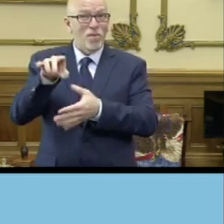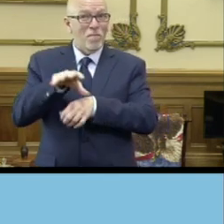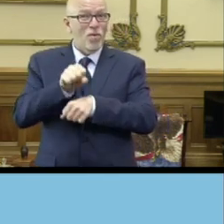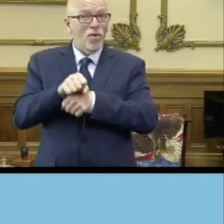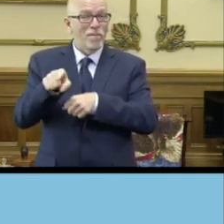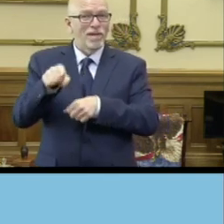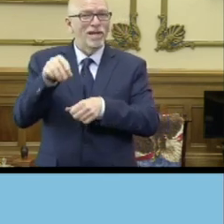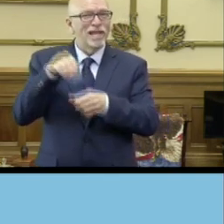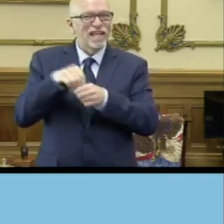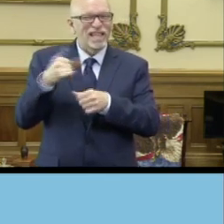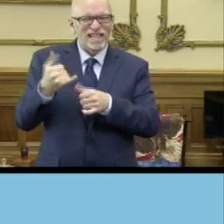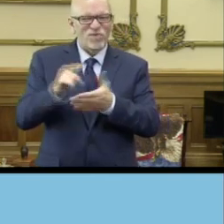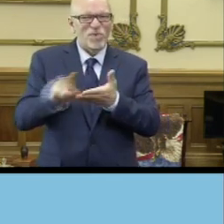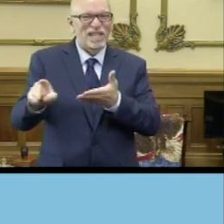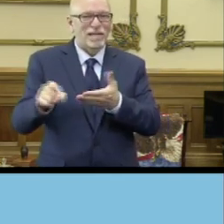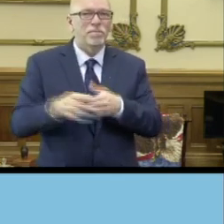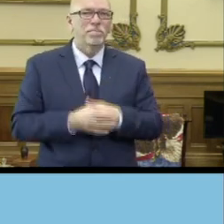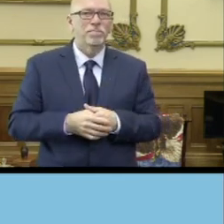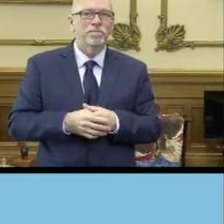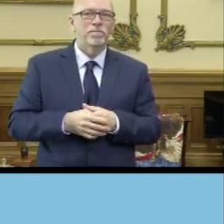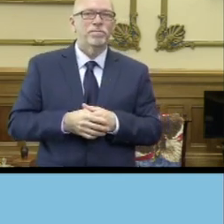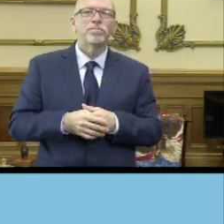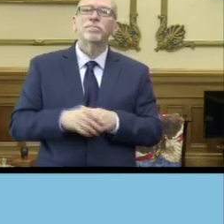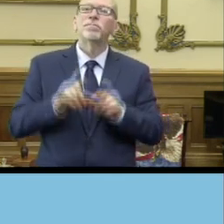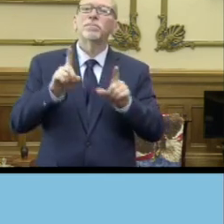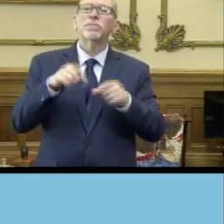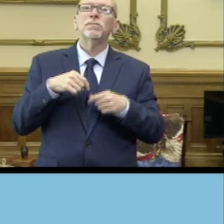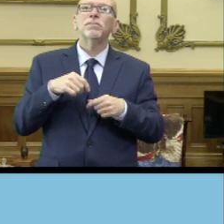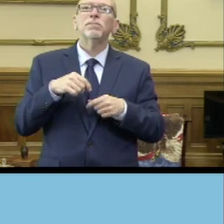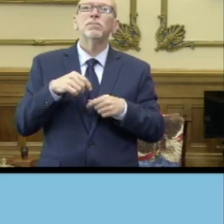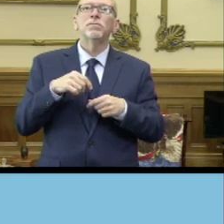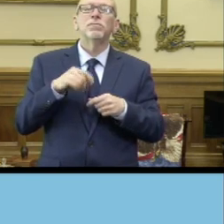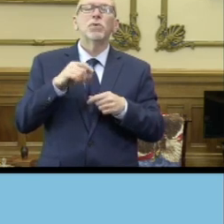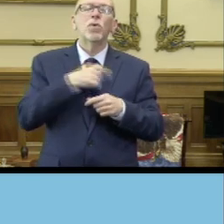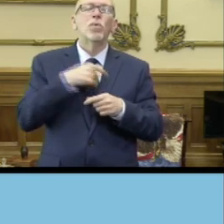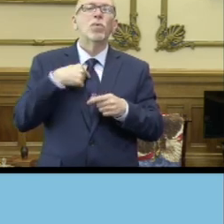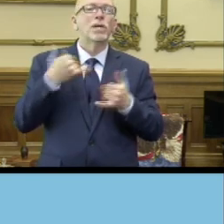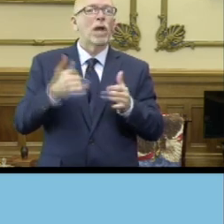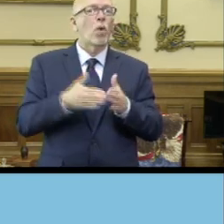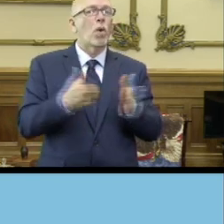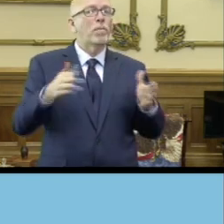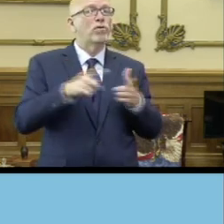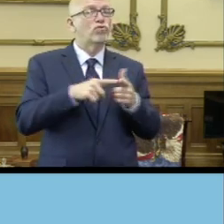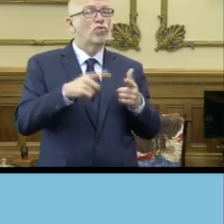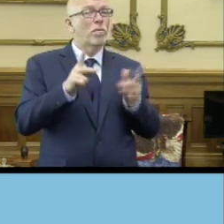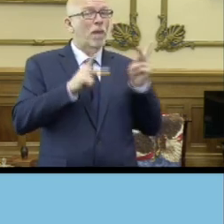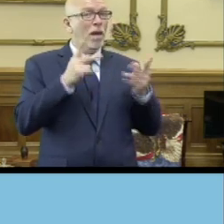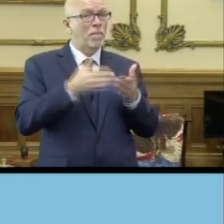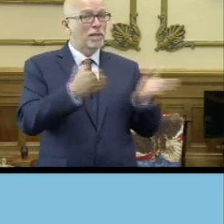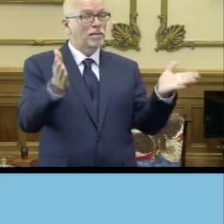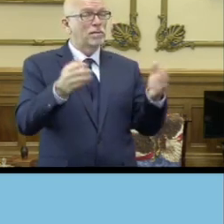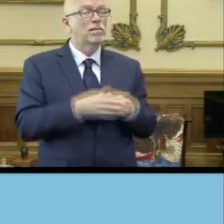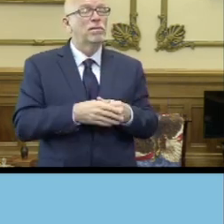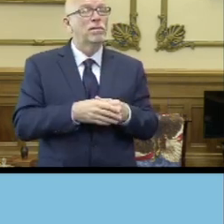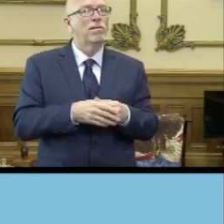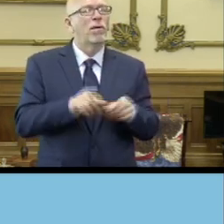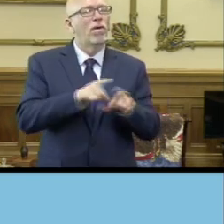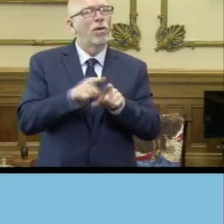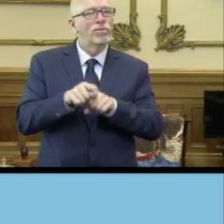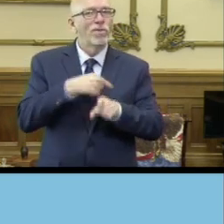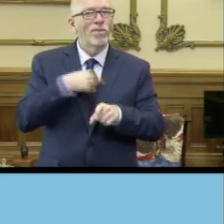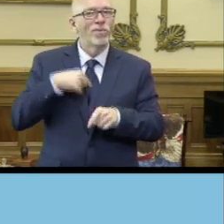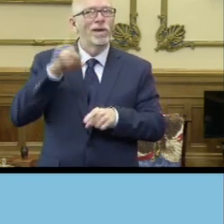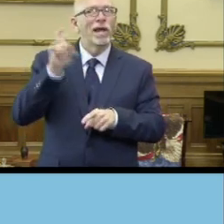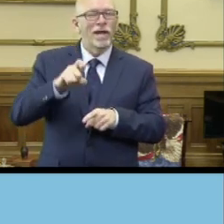just in this upcoming week. But part of opening ourselves up to the public brings up the fact that we need to be intentional